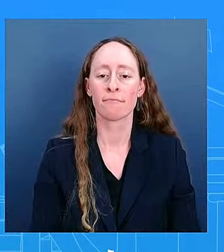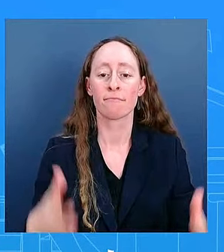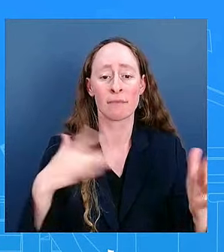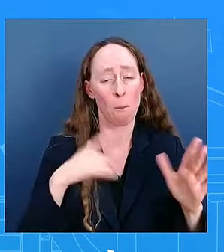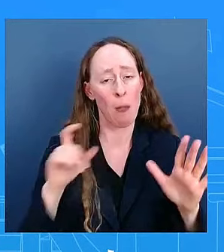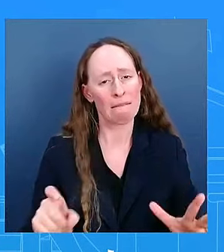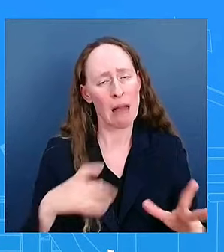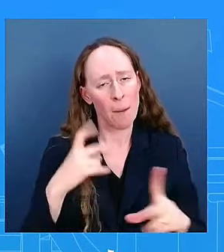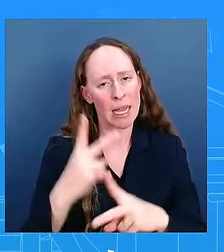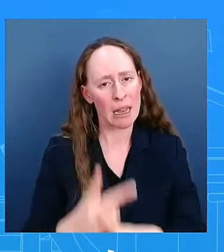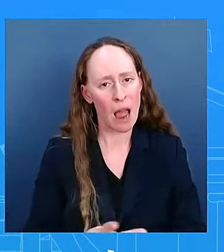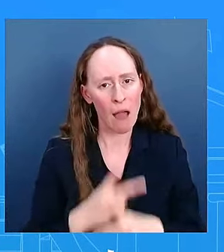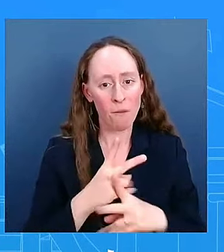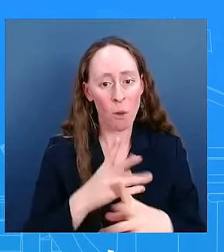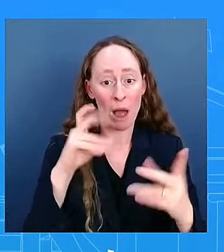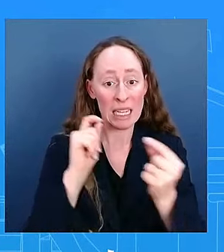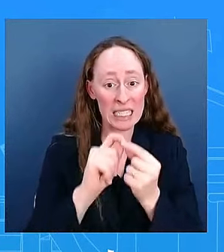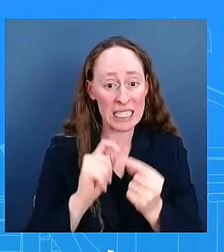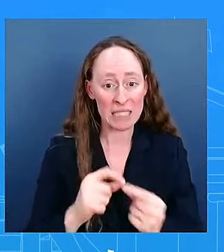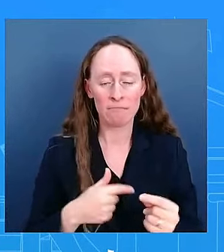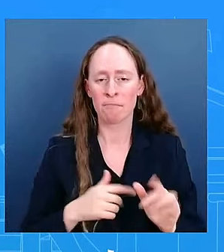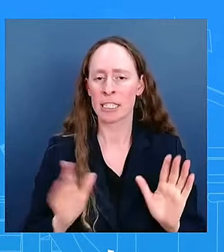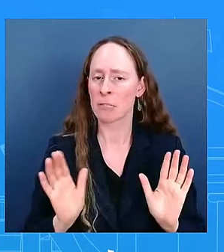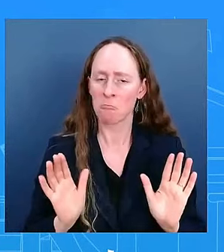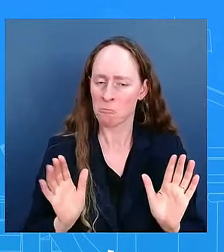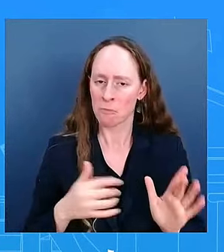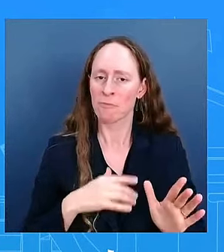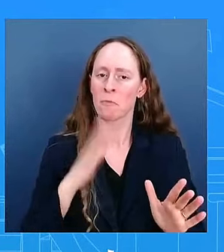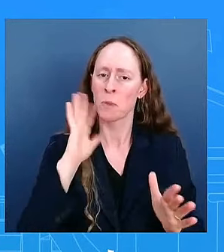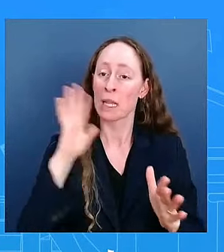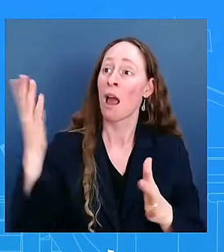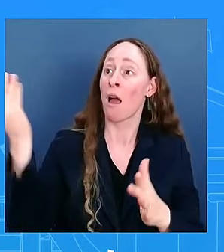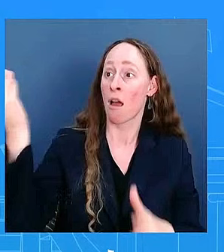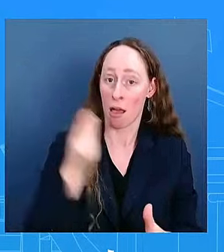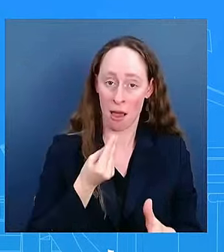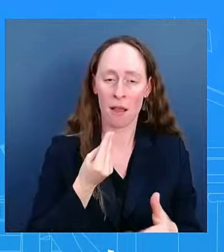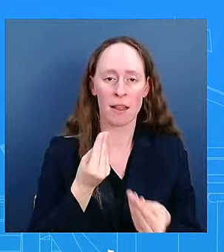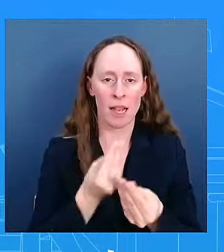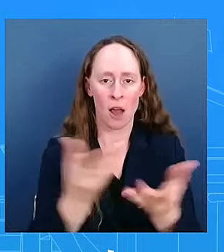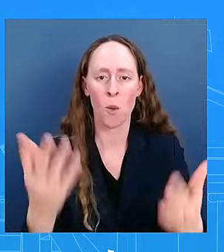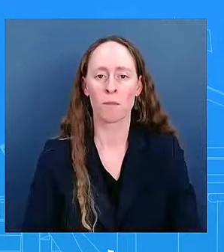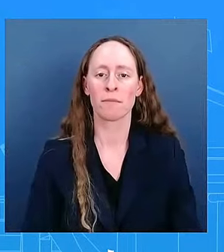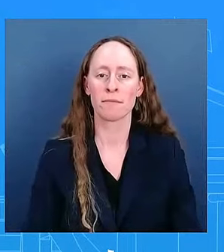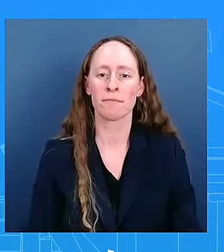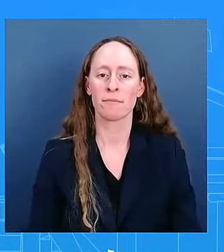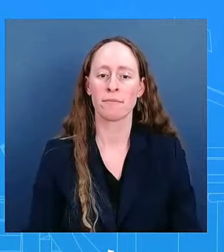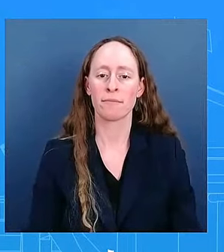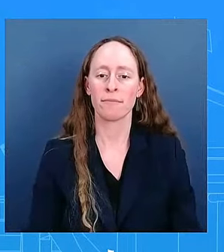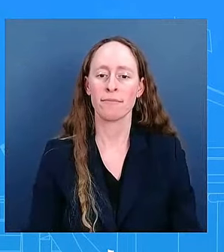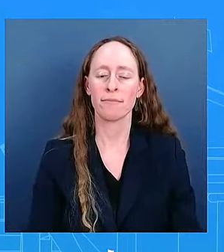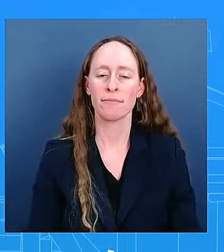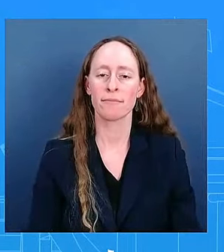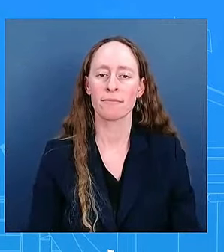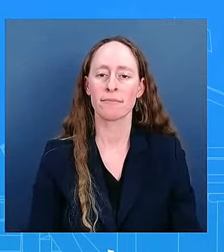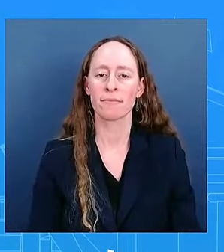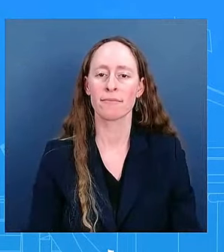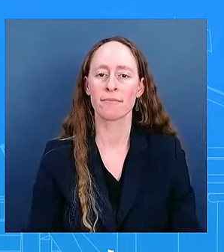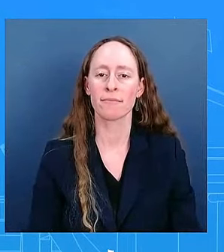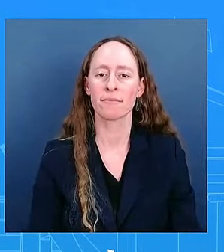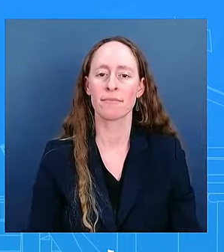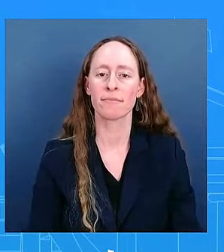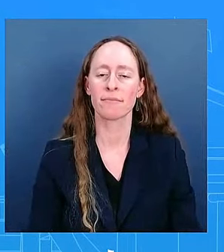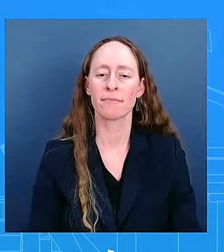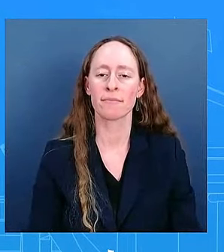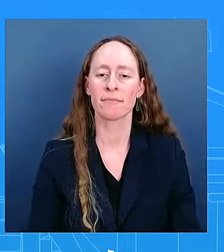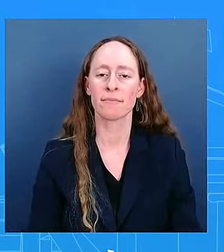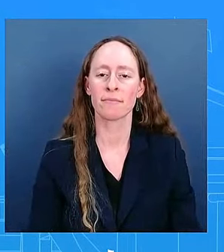that with all of you okay michael um excuse me where will the president be on election night uh so uh we'll have